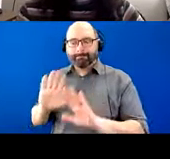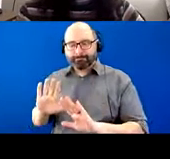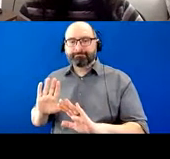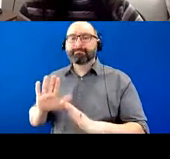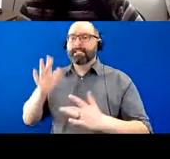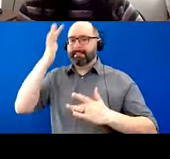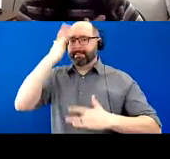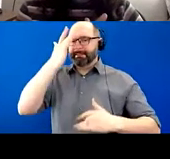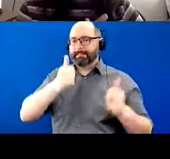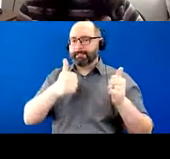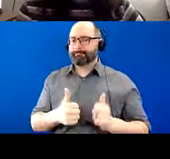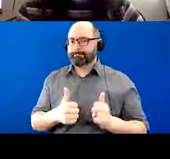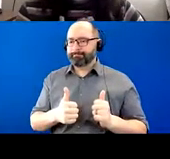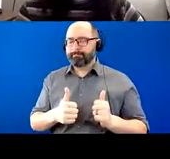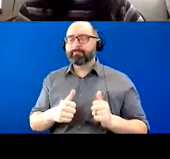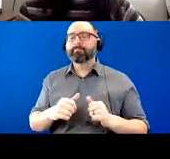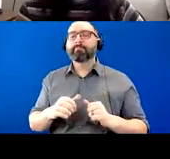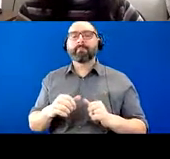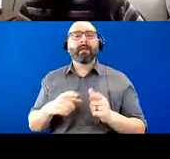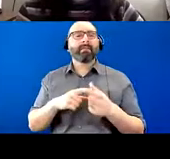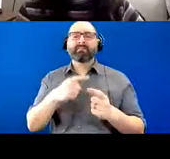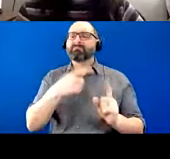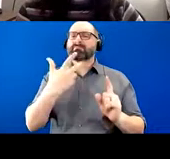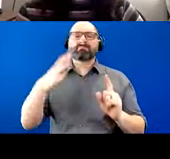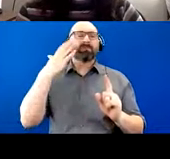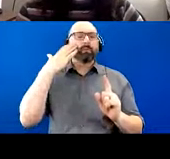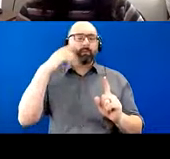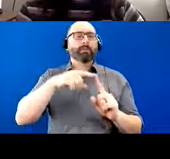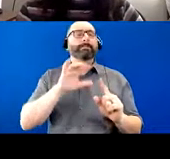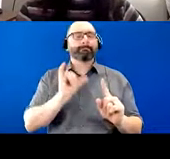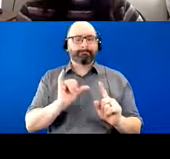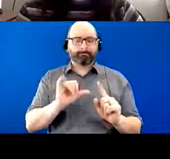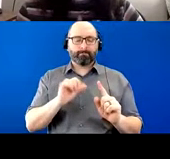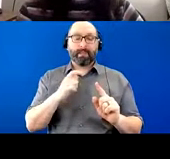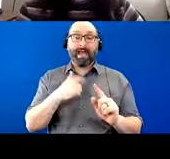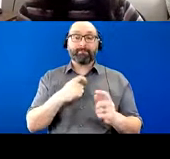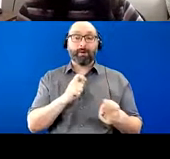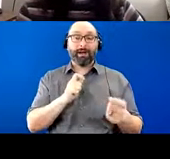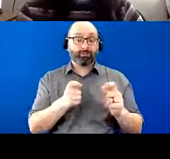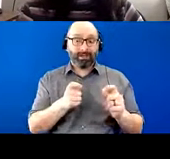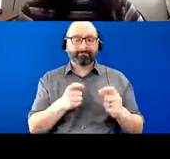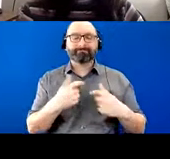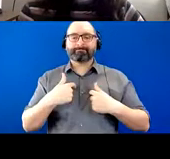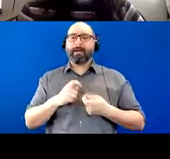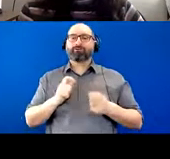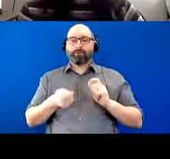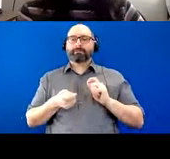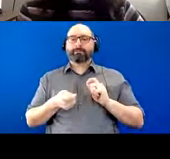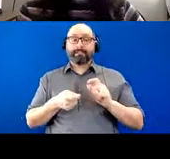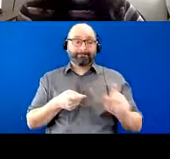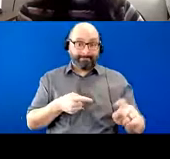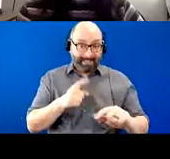progression, um, she knew early on that she had to adjust herself because he was unable to change.